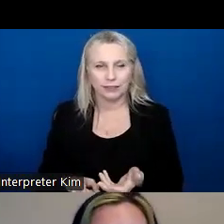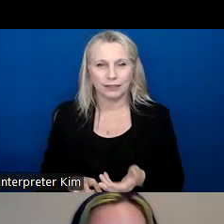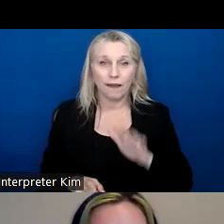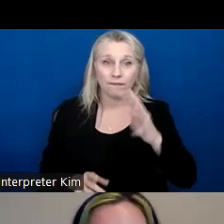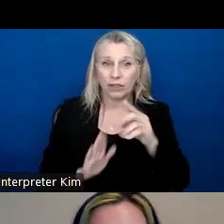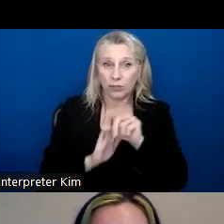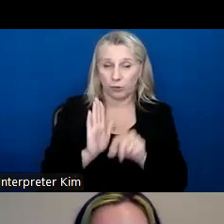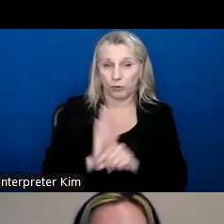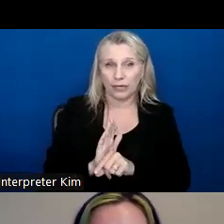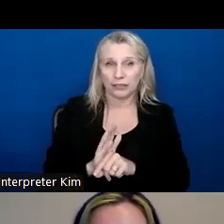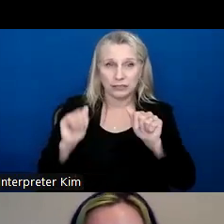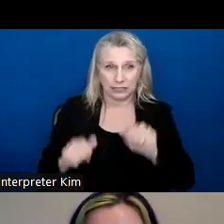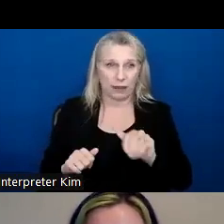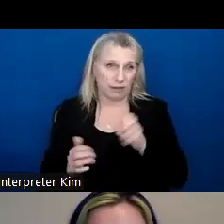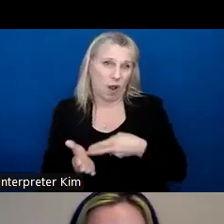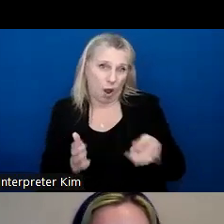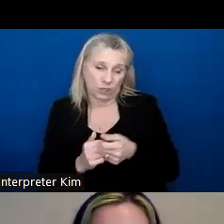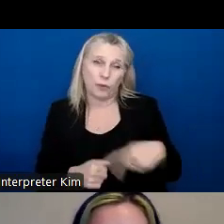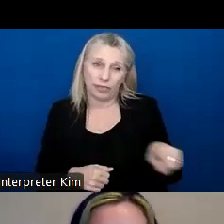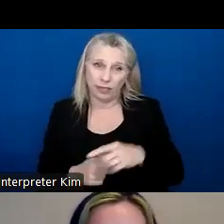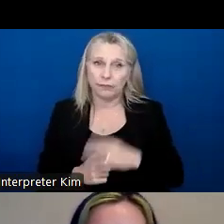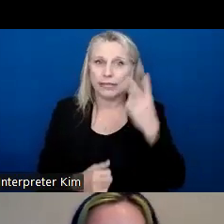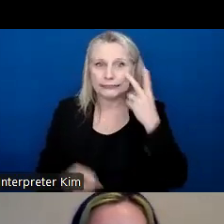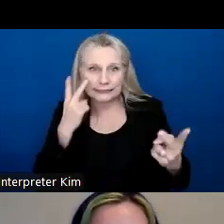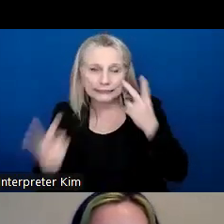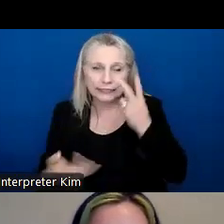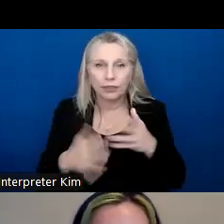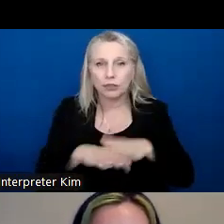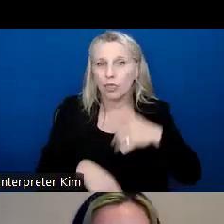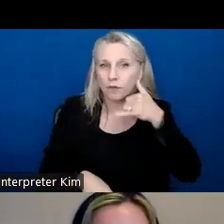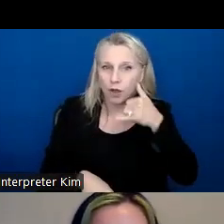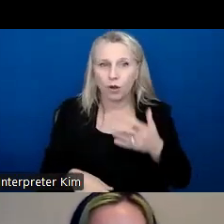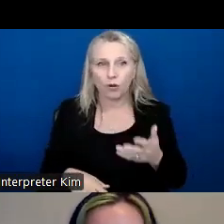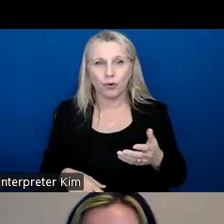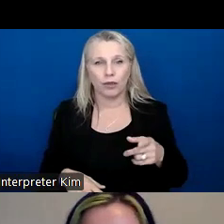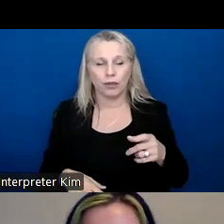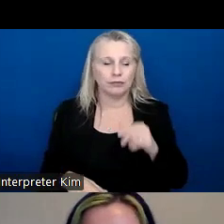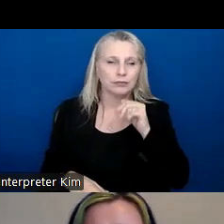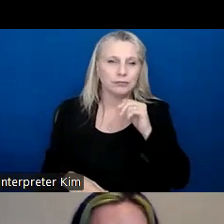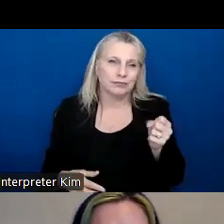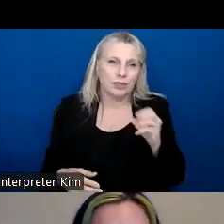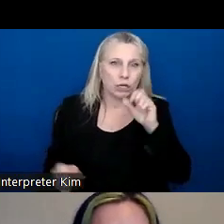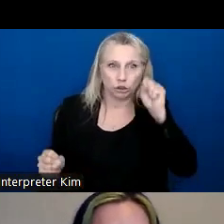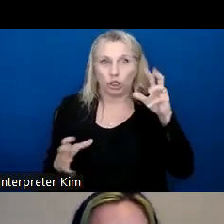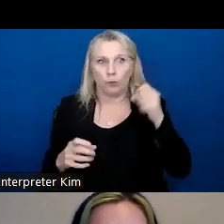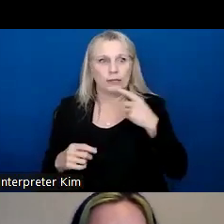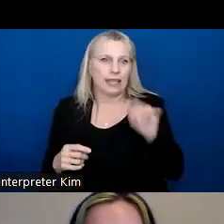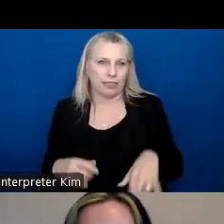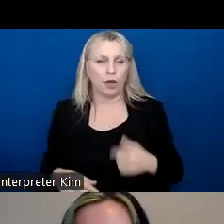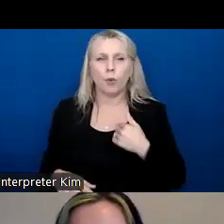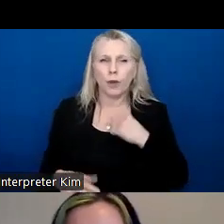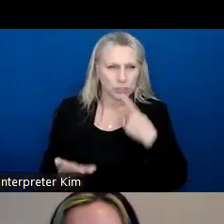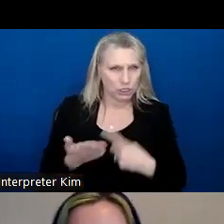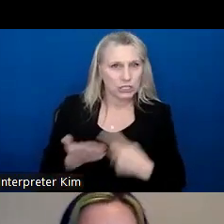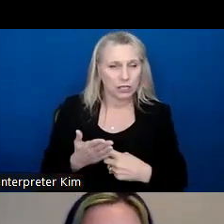fifth graders, can be that honest with them. They see all these things on their phone and they act so shocked when you say that, but we do talk about suicide